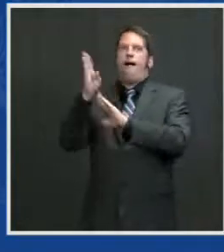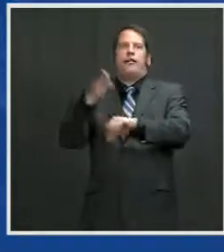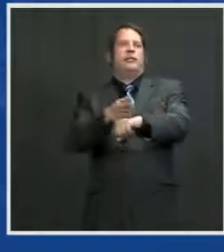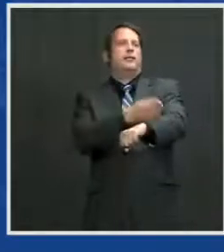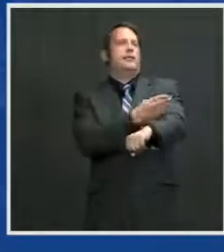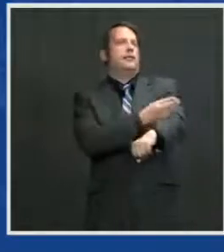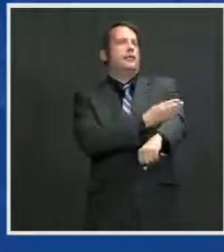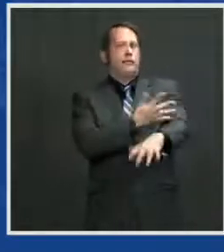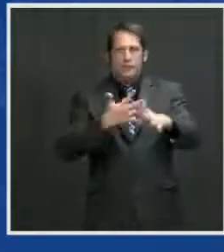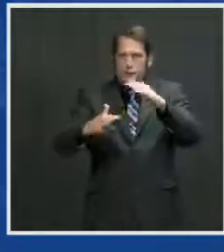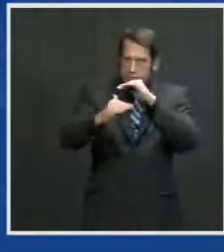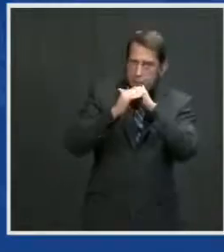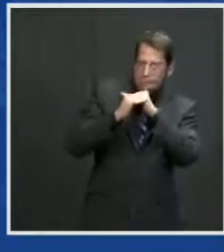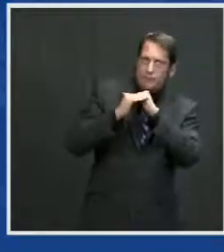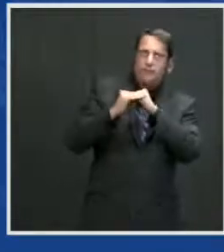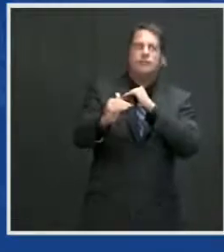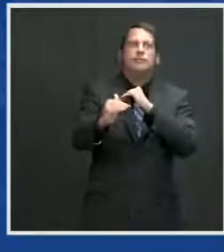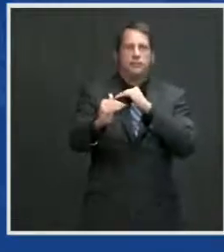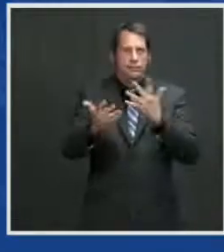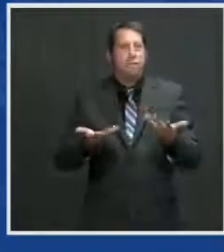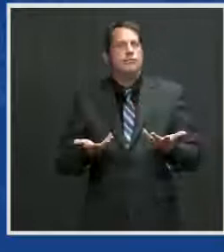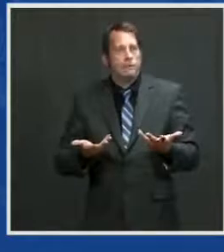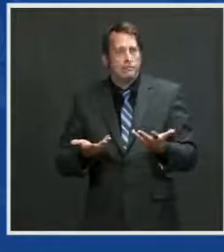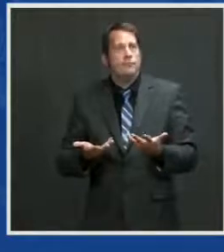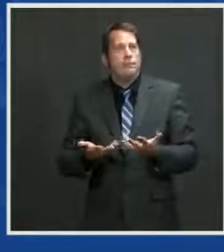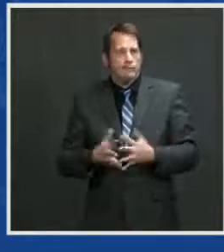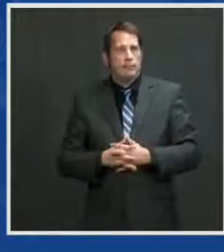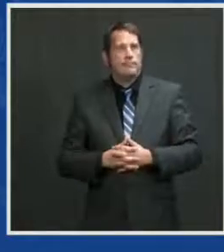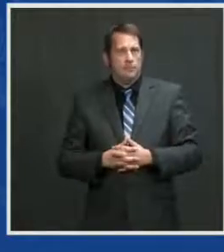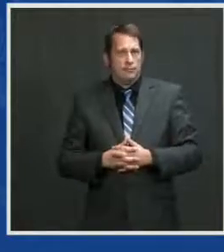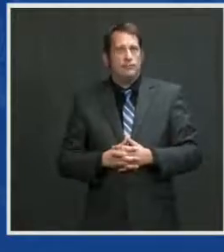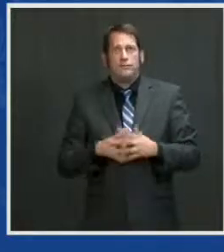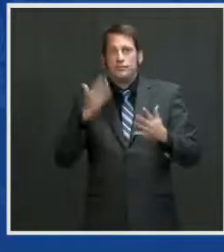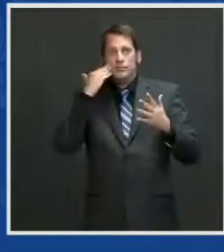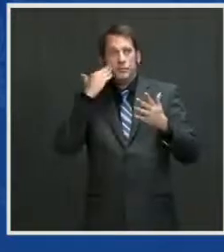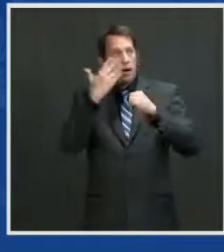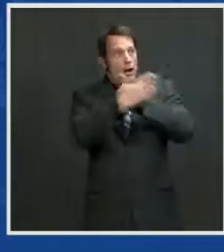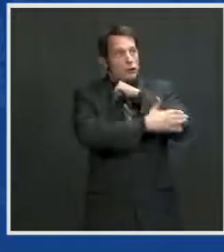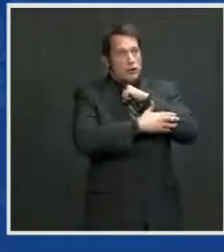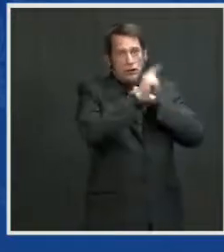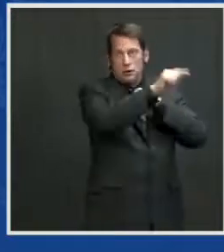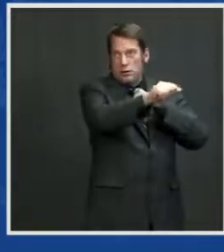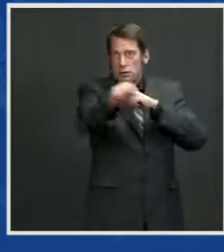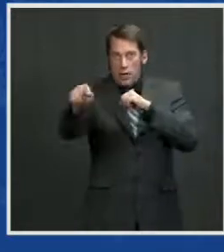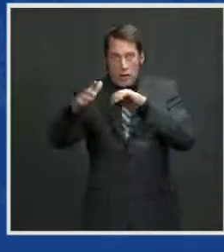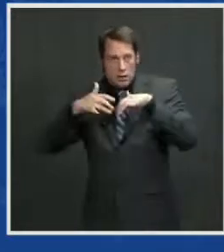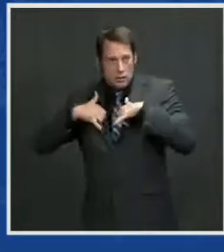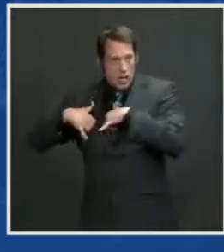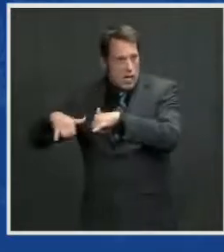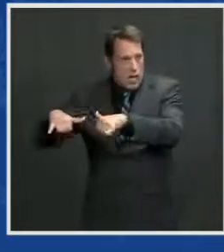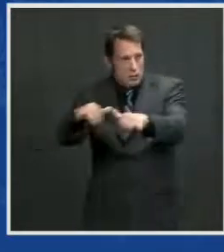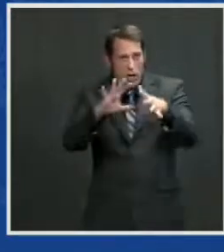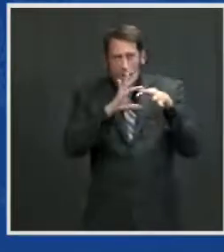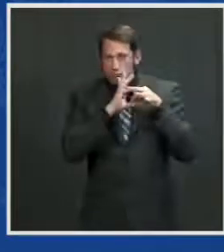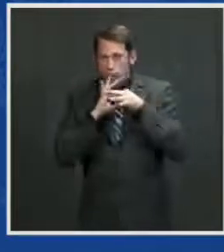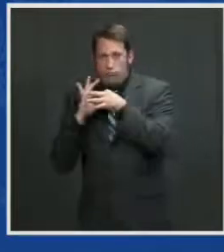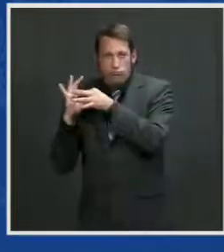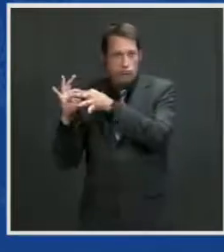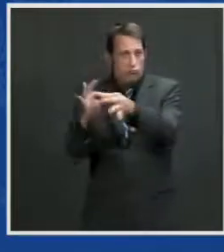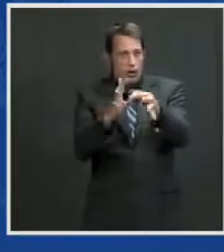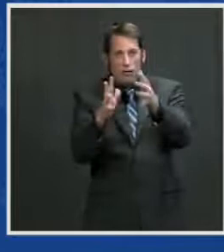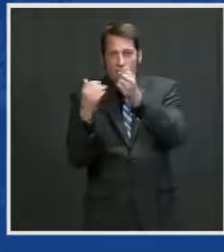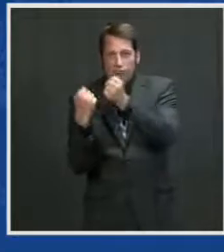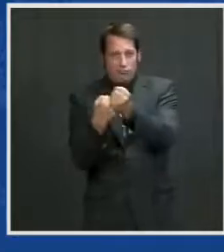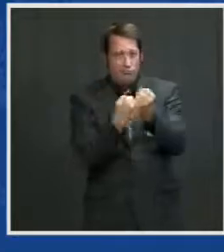when we bring together like-minded nations to stand with us. These nations that have shed blood alongside of